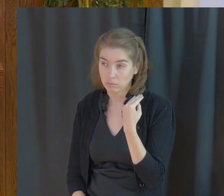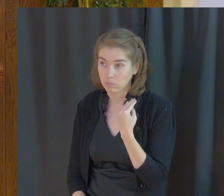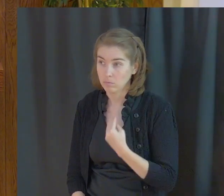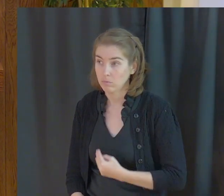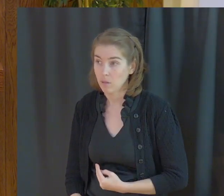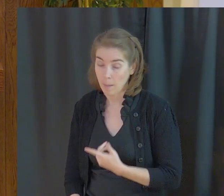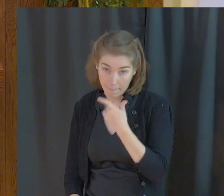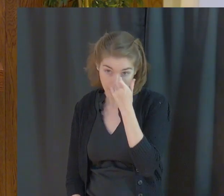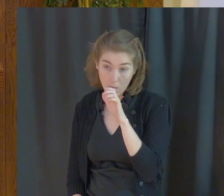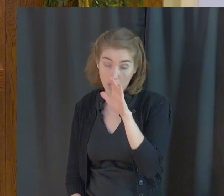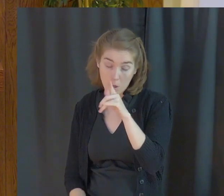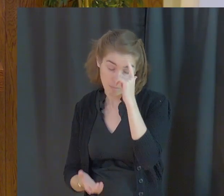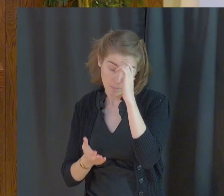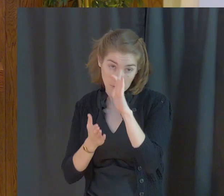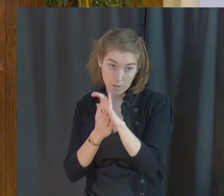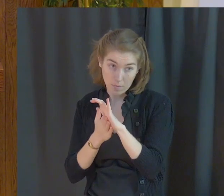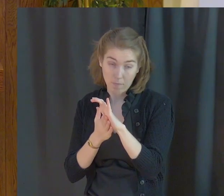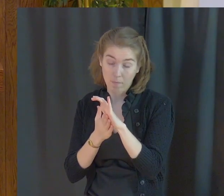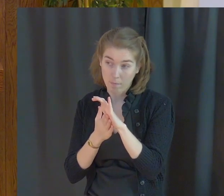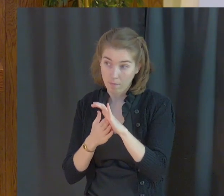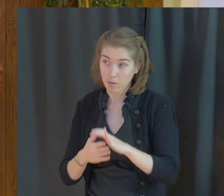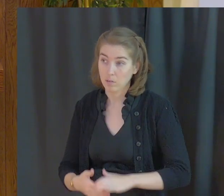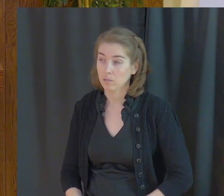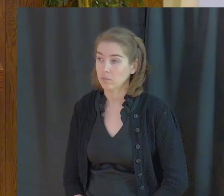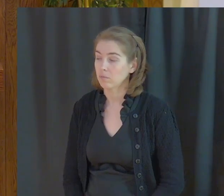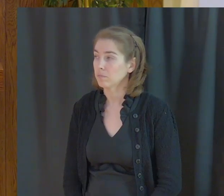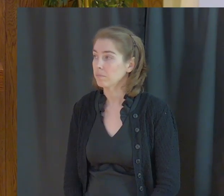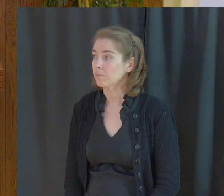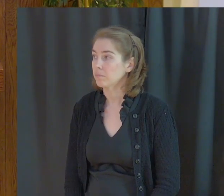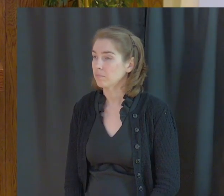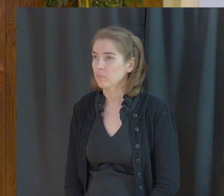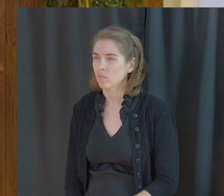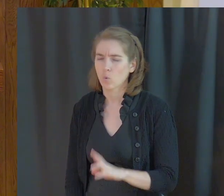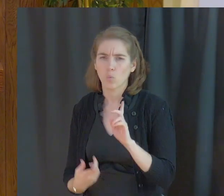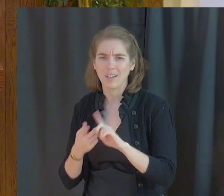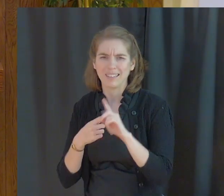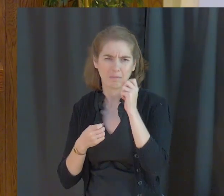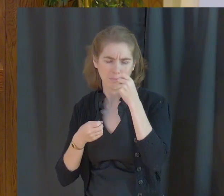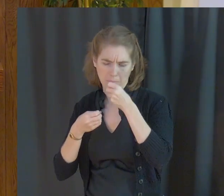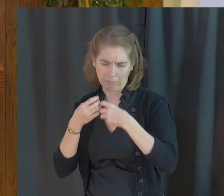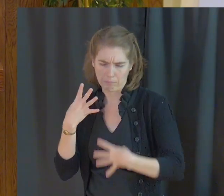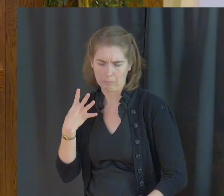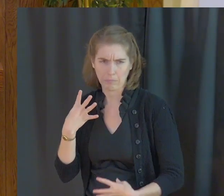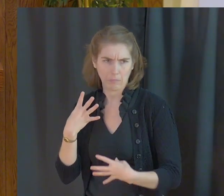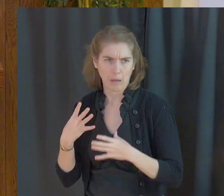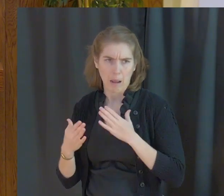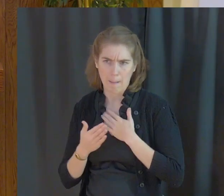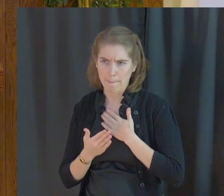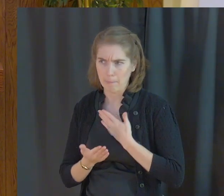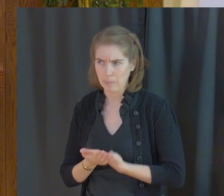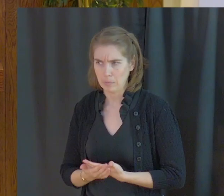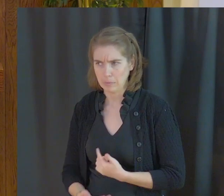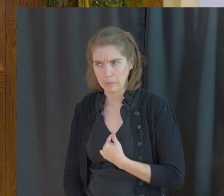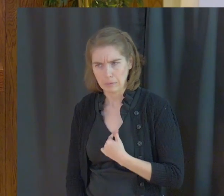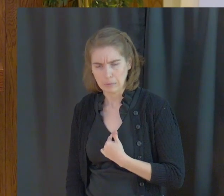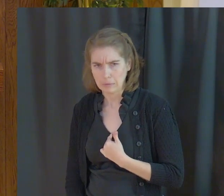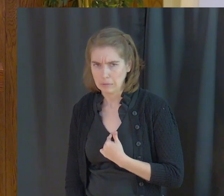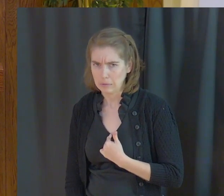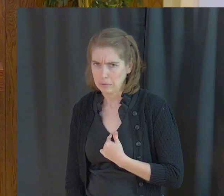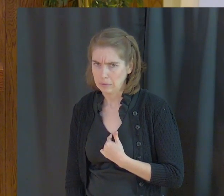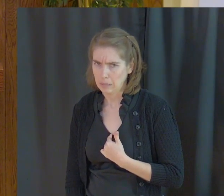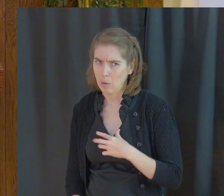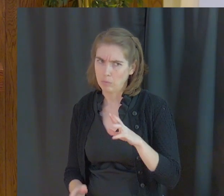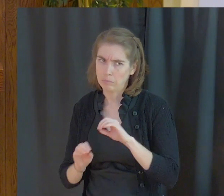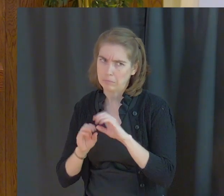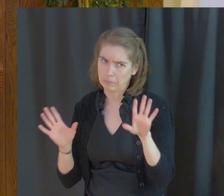because of their belief of who Christ was. Now when I look at that list, I will admit, I'm going to state the